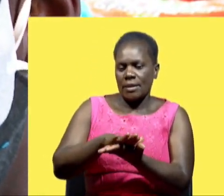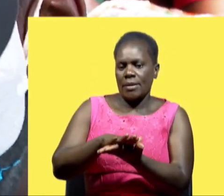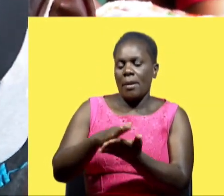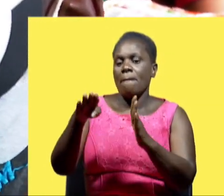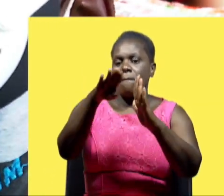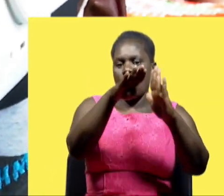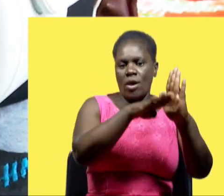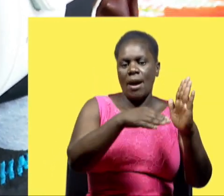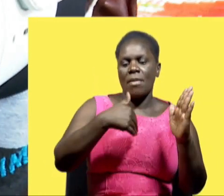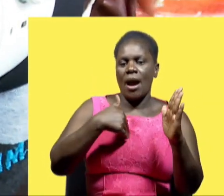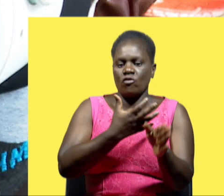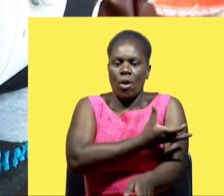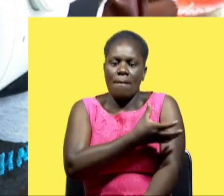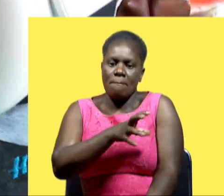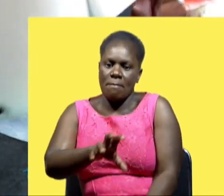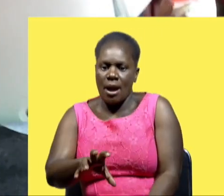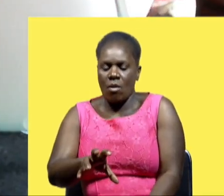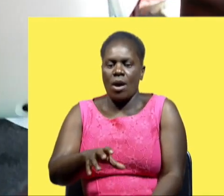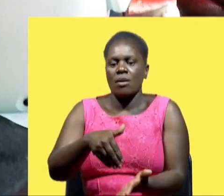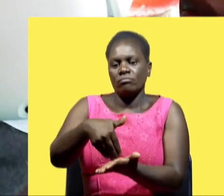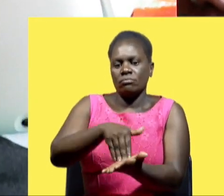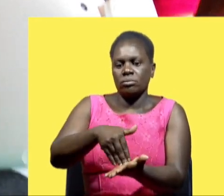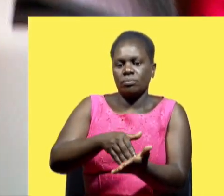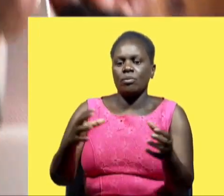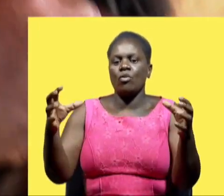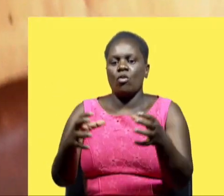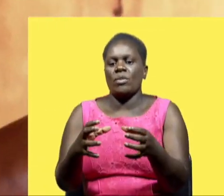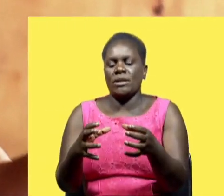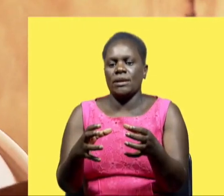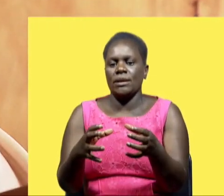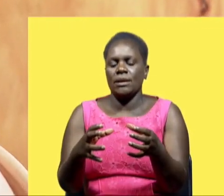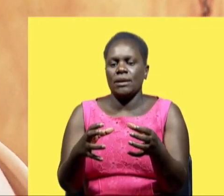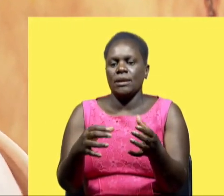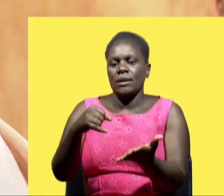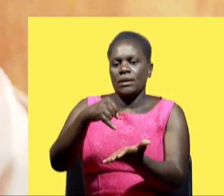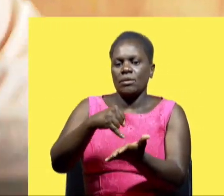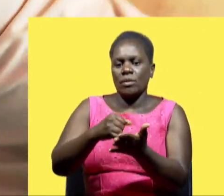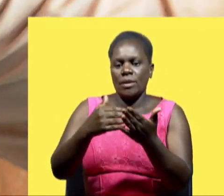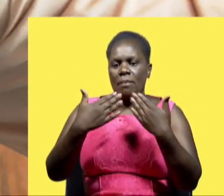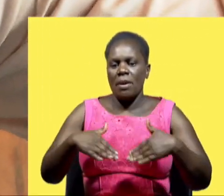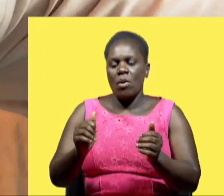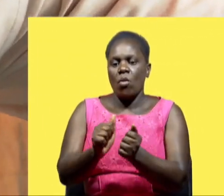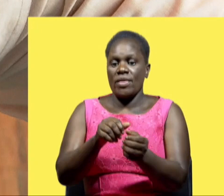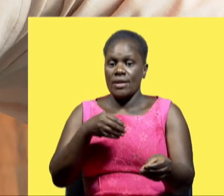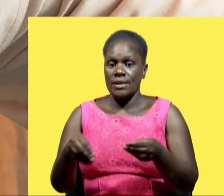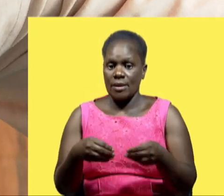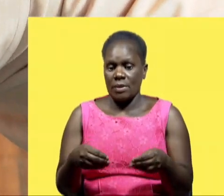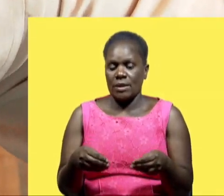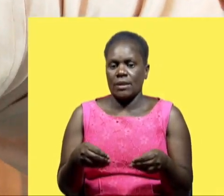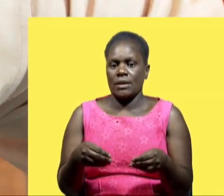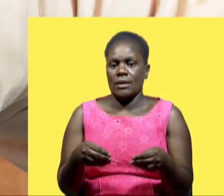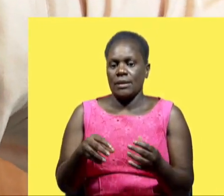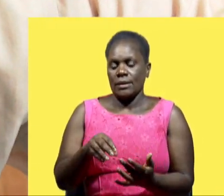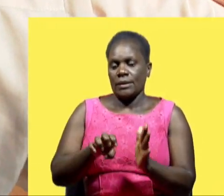having programs to empower the vulnerable people in the communities that including persons with disabilities and